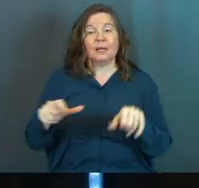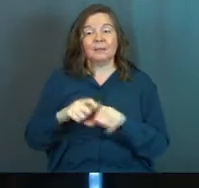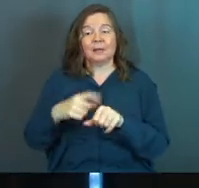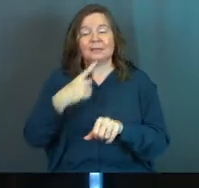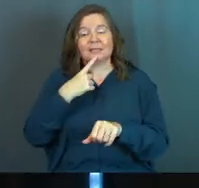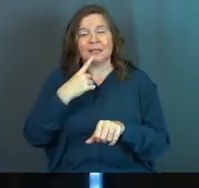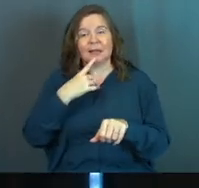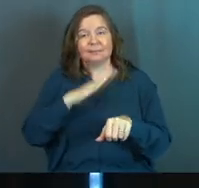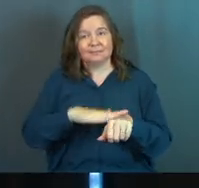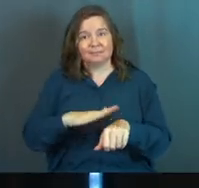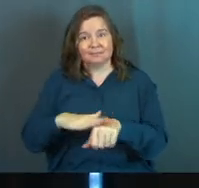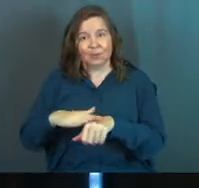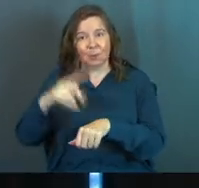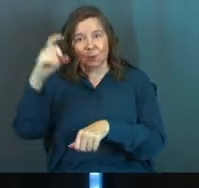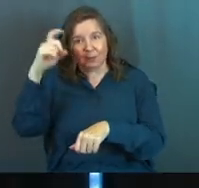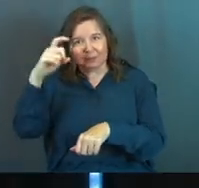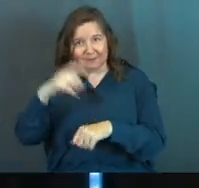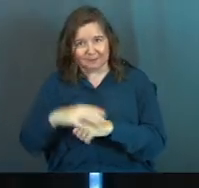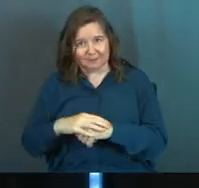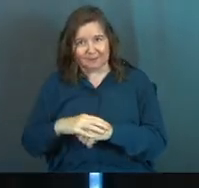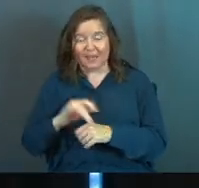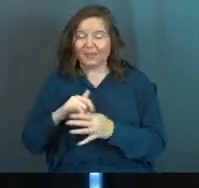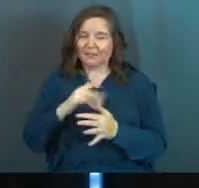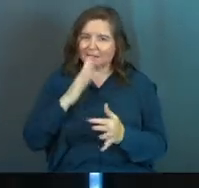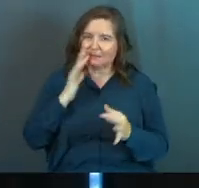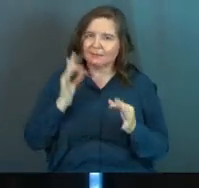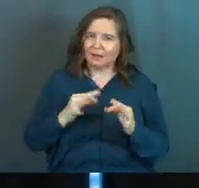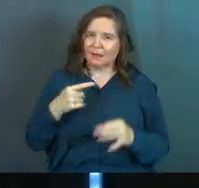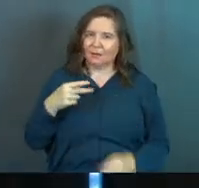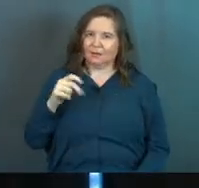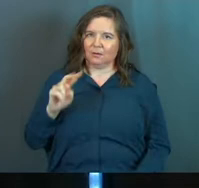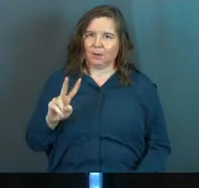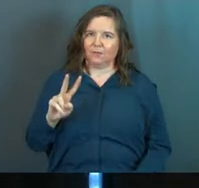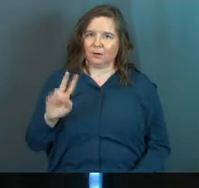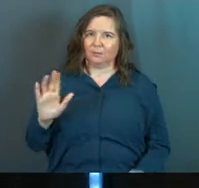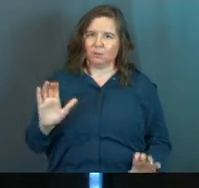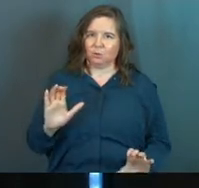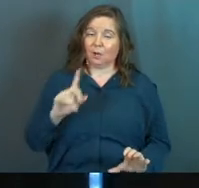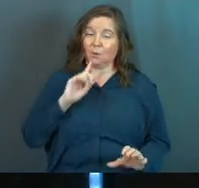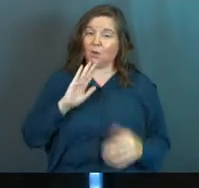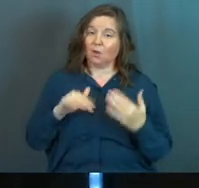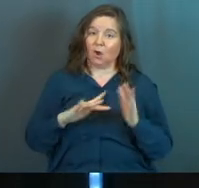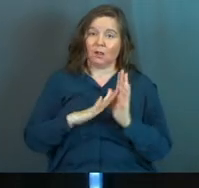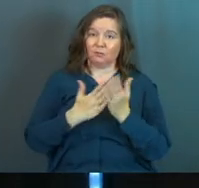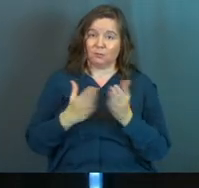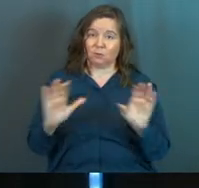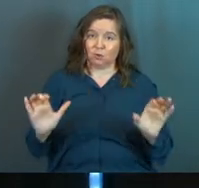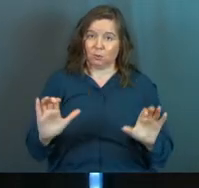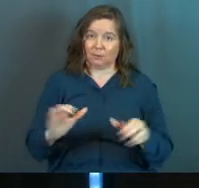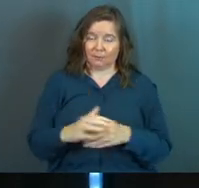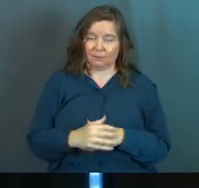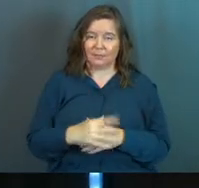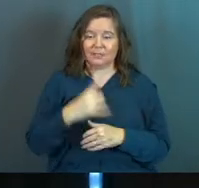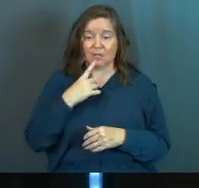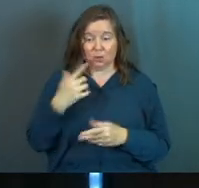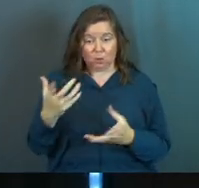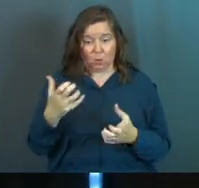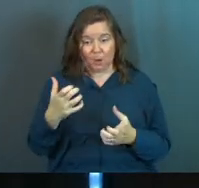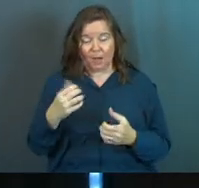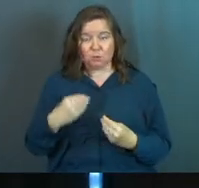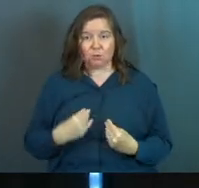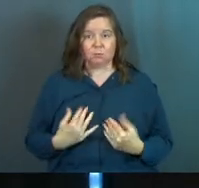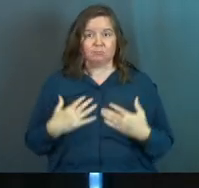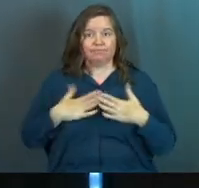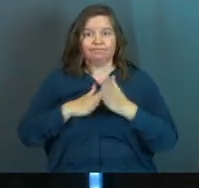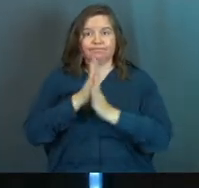comes and says, but here's wisdom. And that's, that's definitely what Proverbs is doing. And it's really what all of scripture is doing. Saying, do you want to